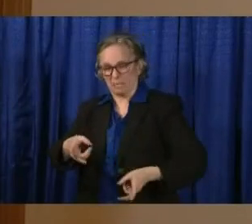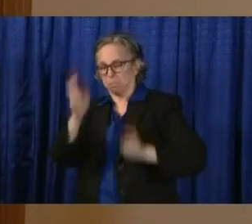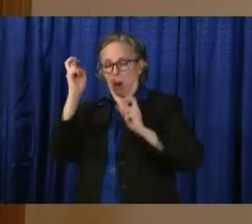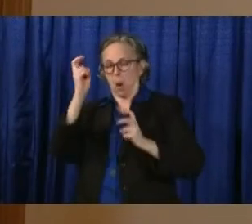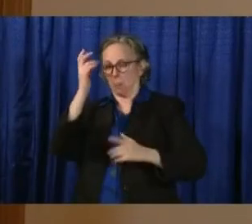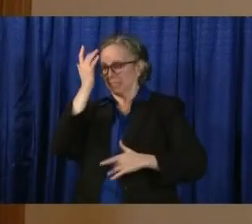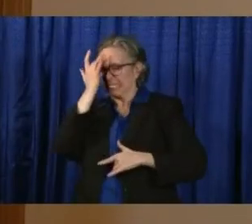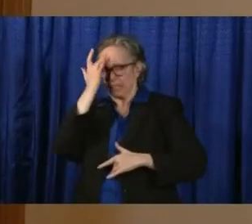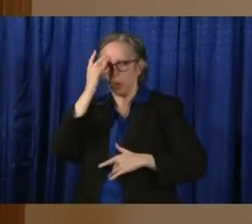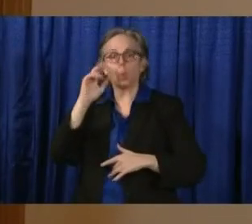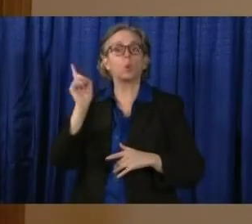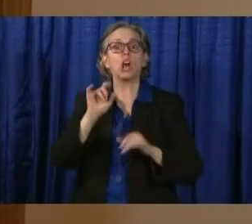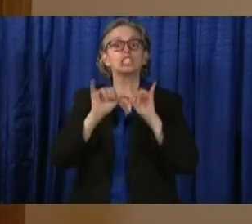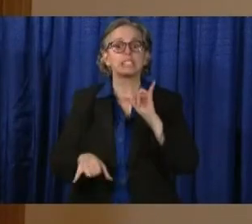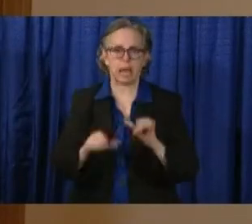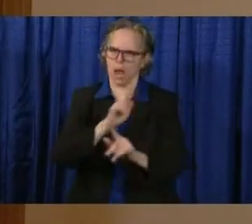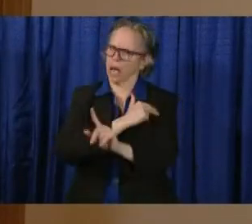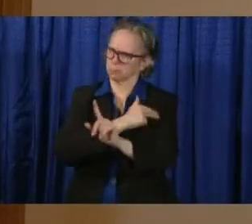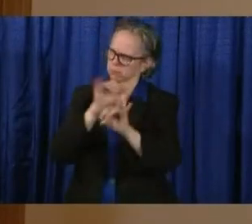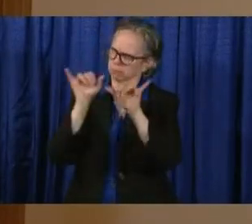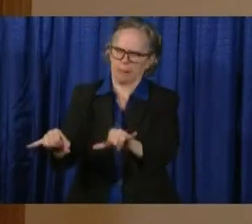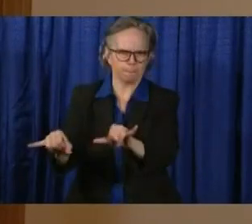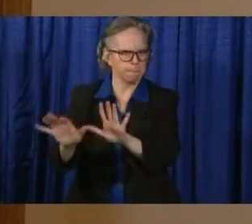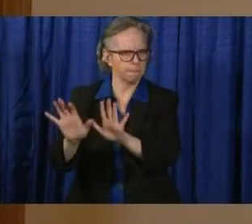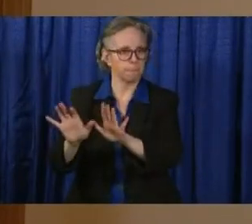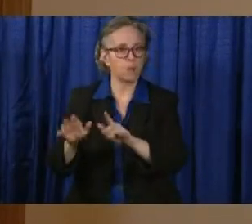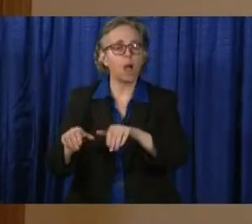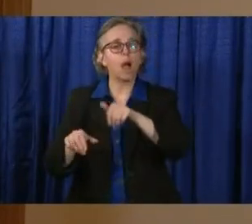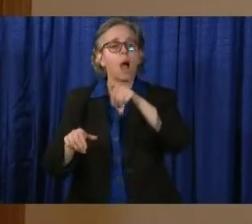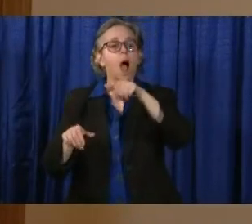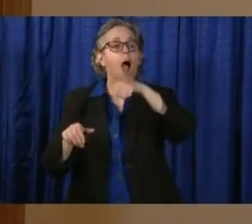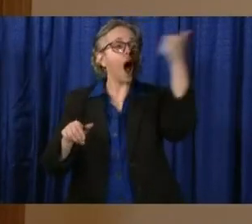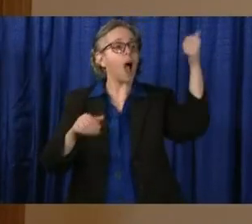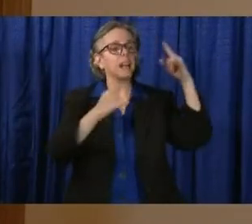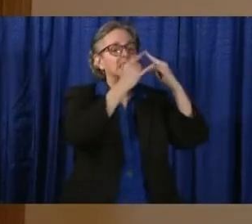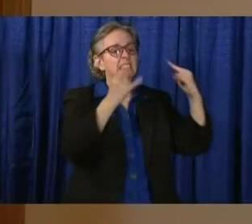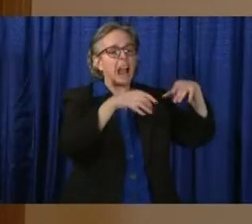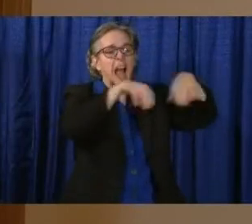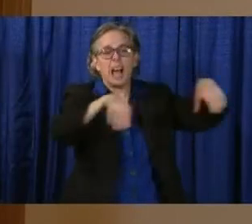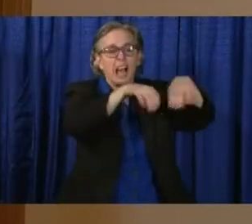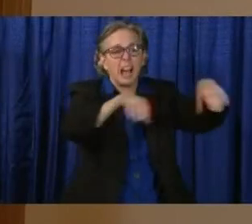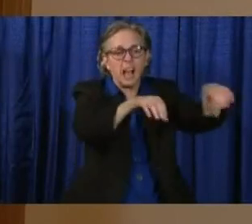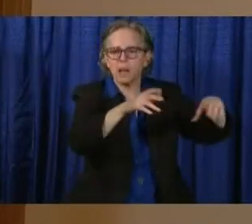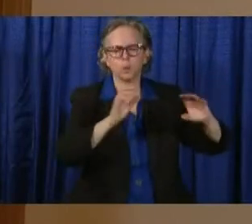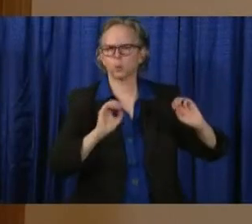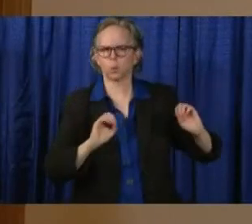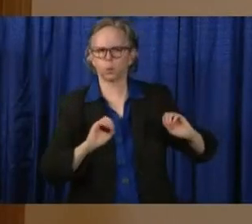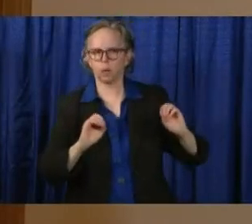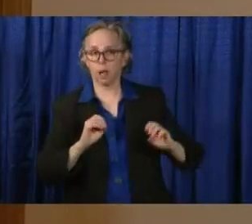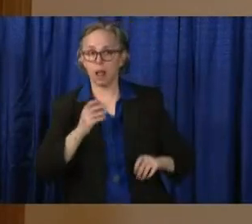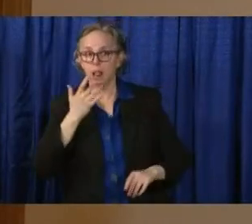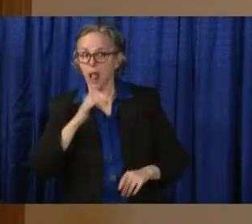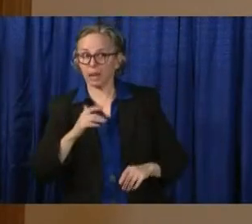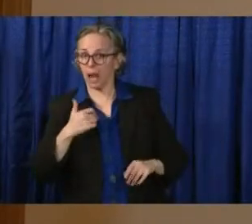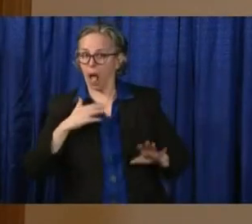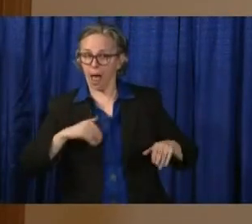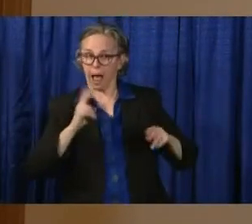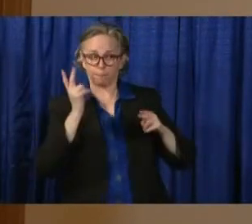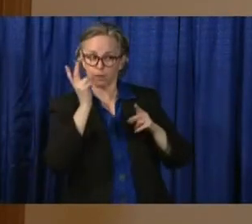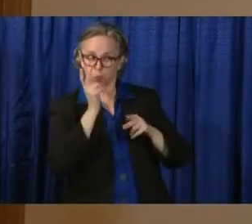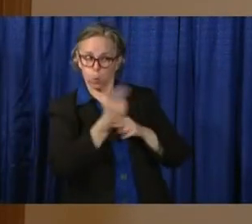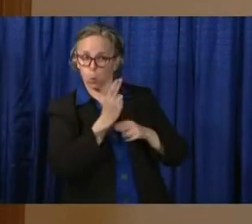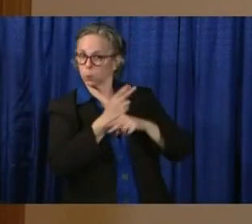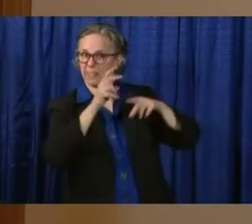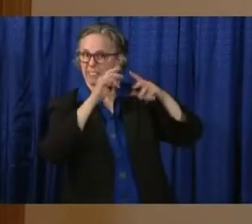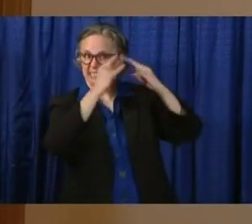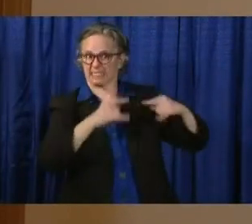going to be out in tents. We're fortunate because of the time we bought. We're able to use brick and mortar. We're able to build in